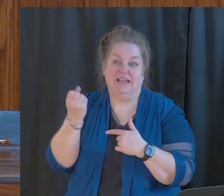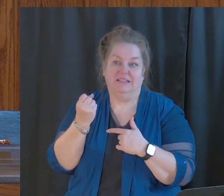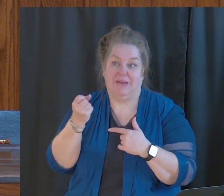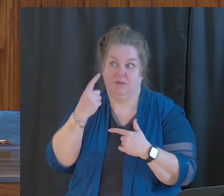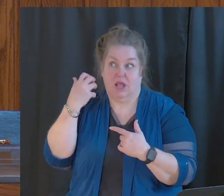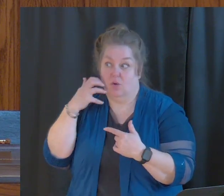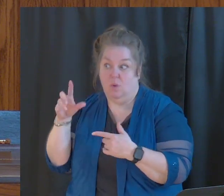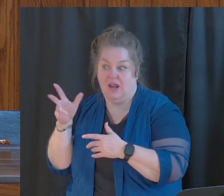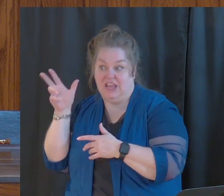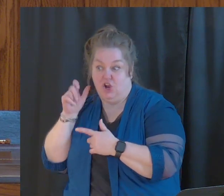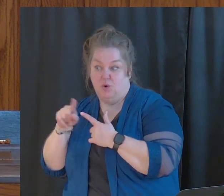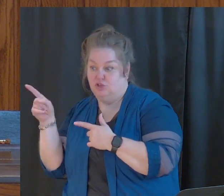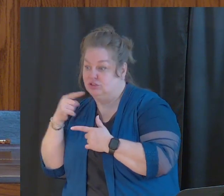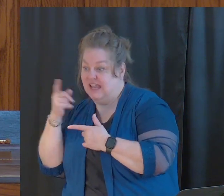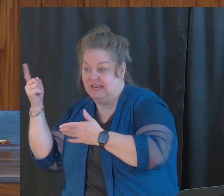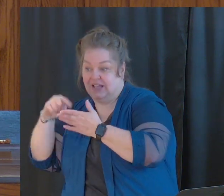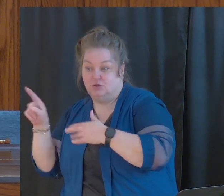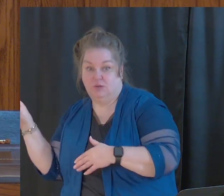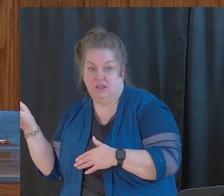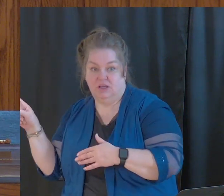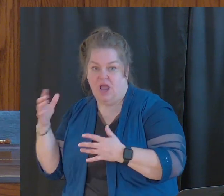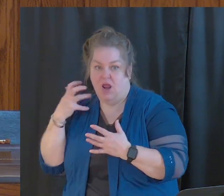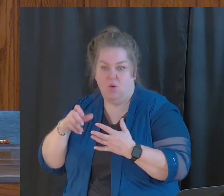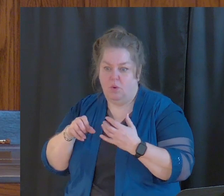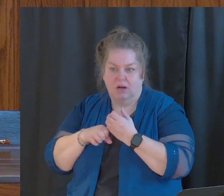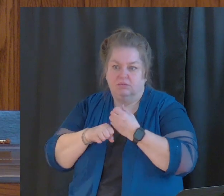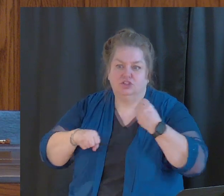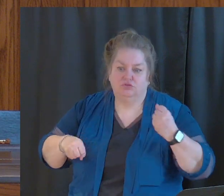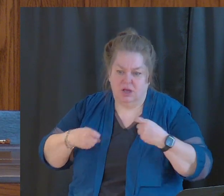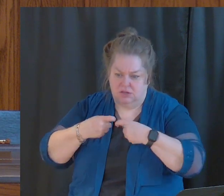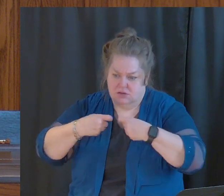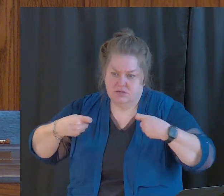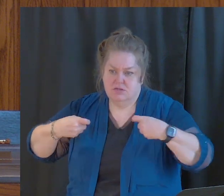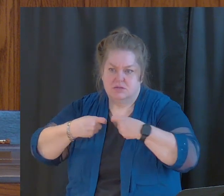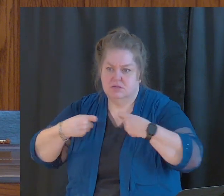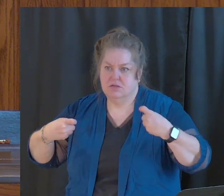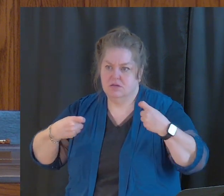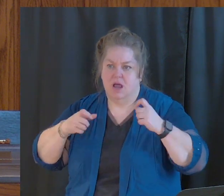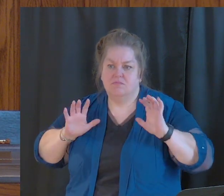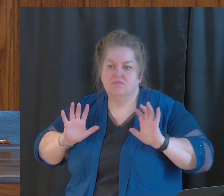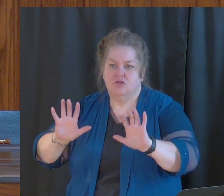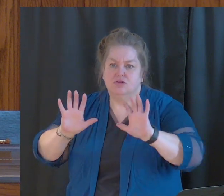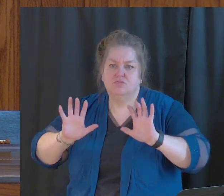these words and be stretched and to be pushed in my life right now.